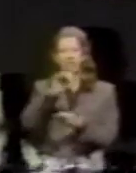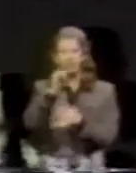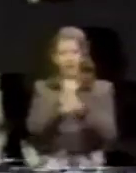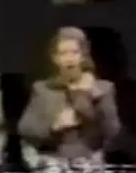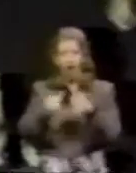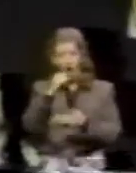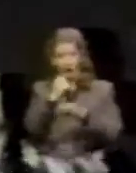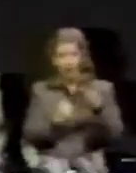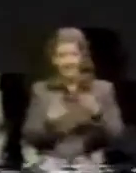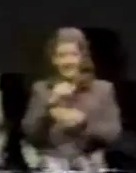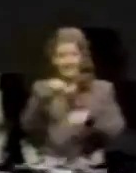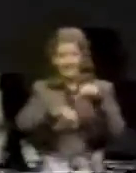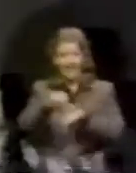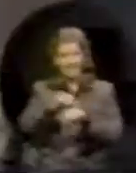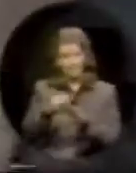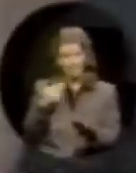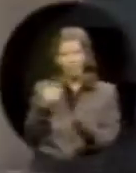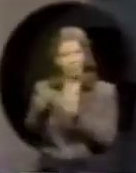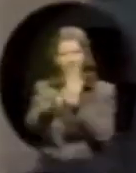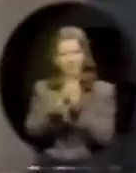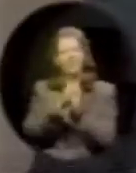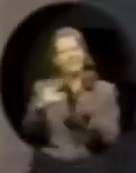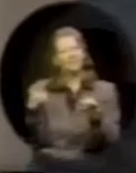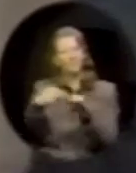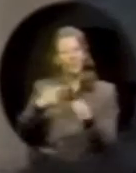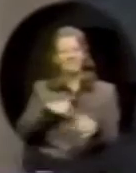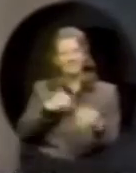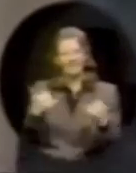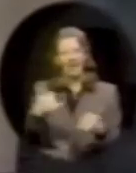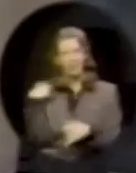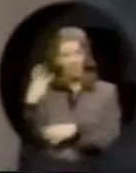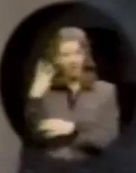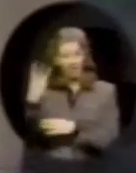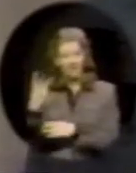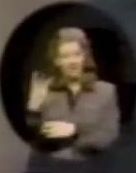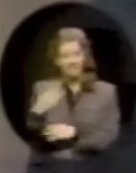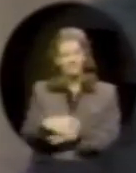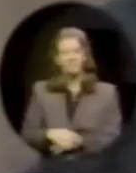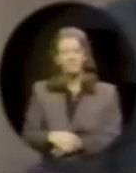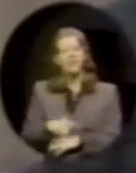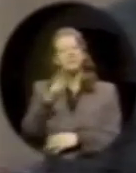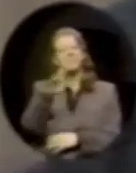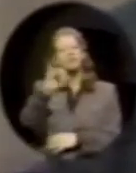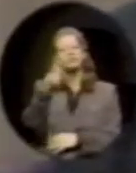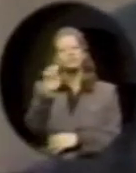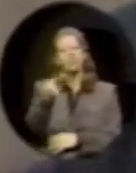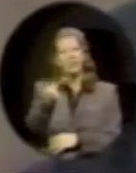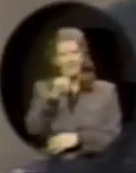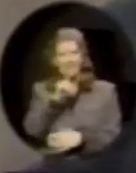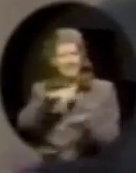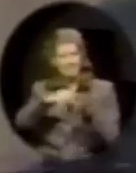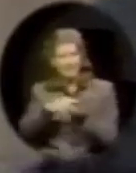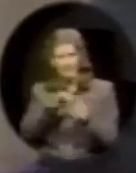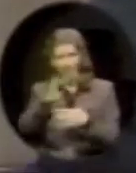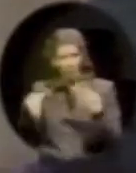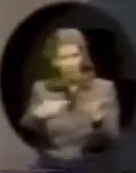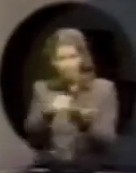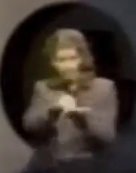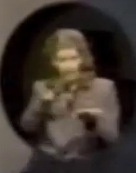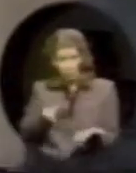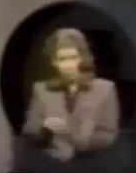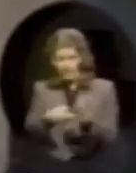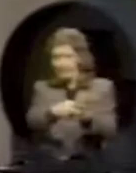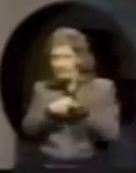Sciences before this appointment. He joins us now in our Washington studio. Dr. Jordan, does this mean that all of the students'